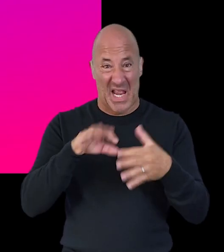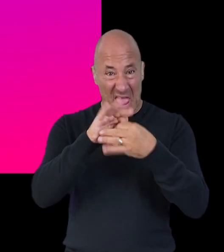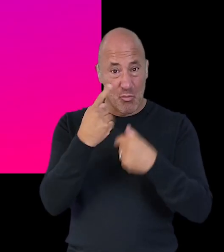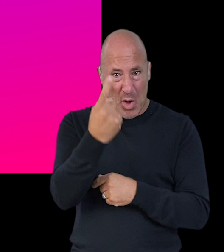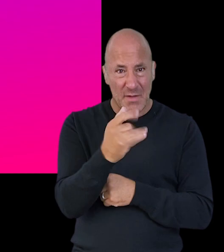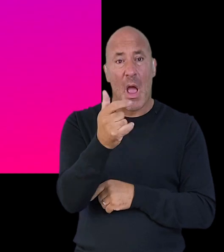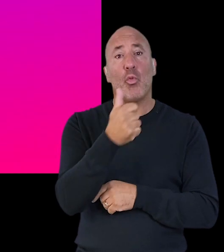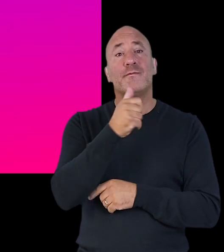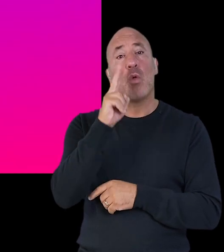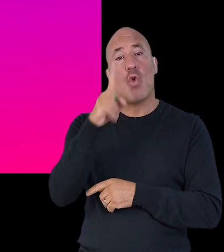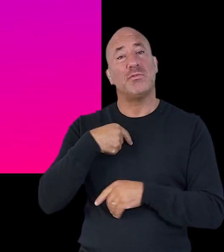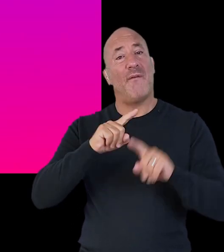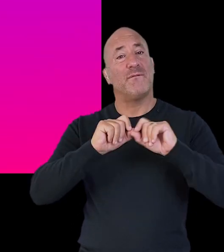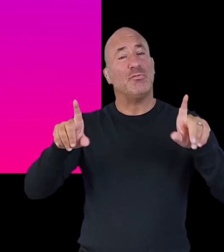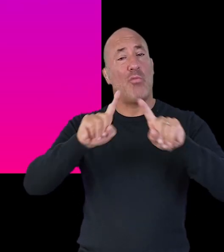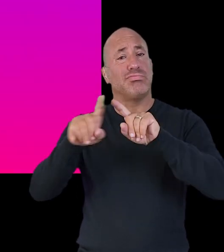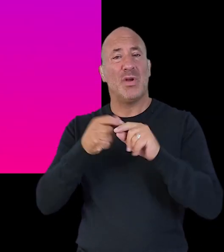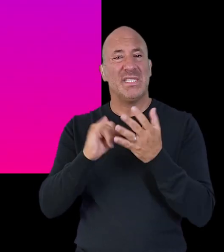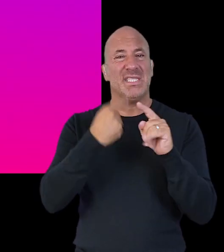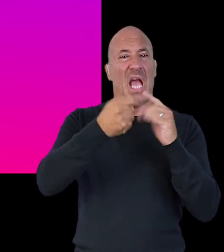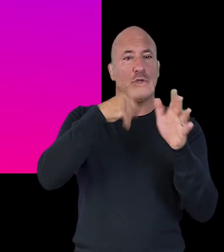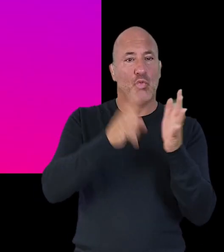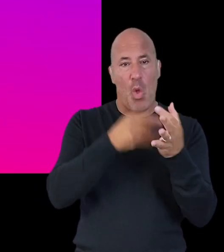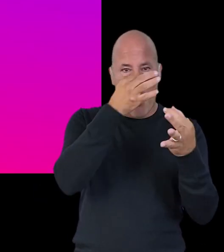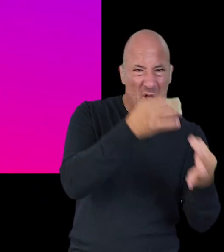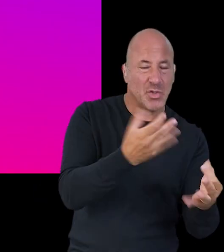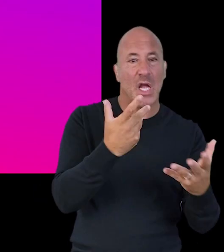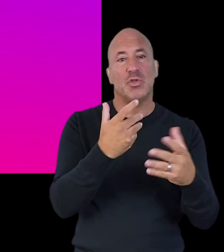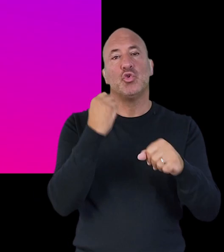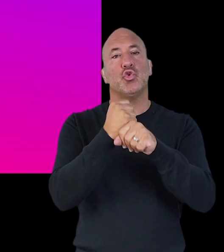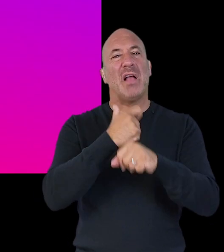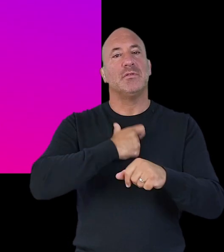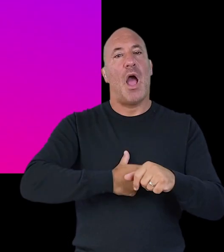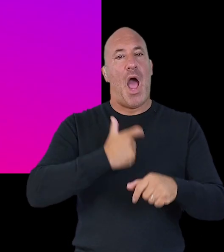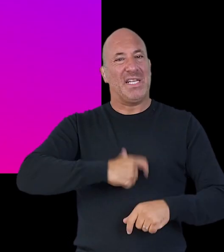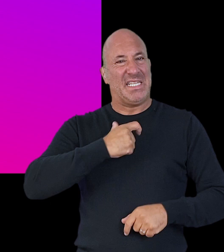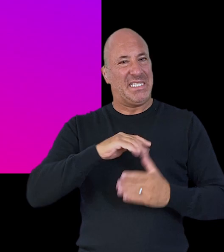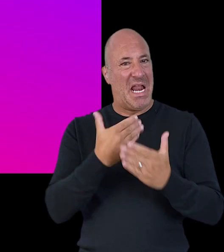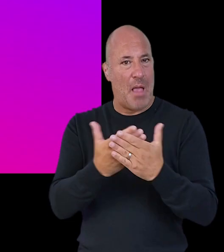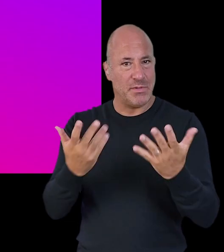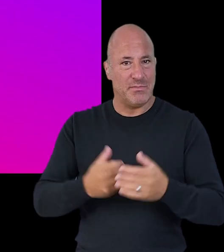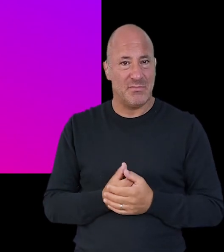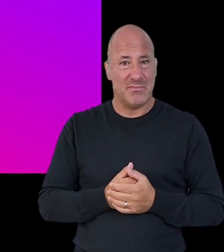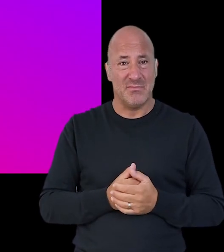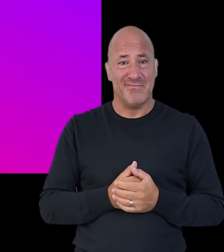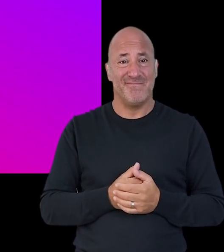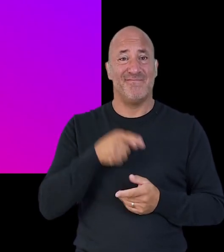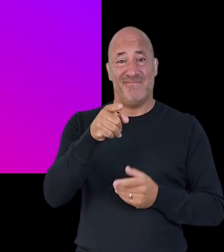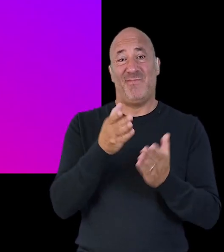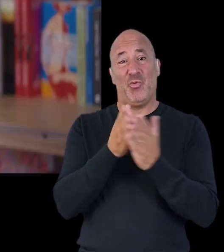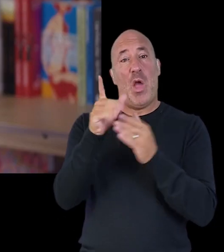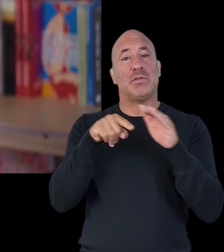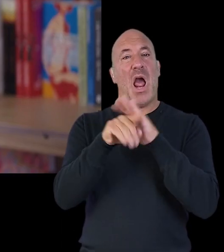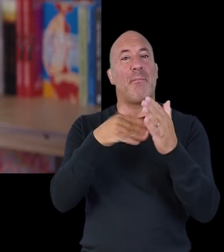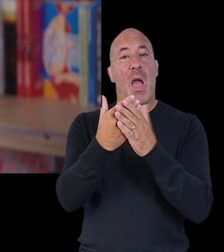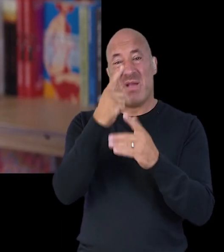may also identify as lgbt if this applies to you then you may also want to watch our videos on sexual orientation and gender identity